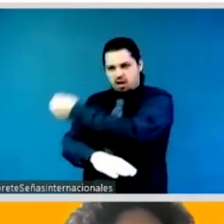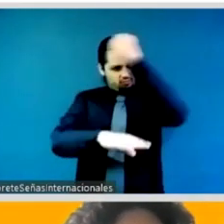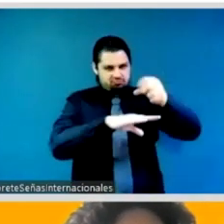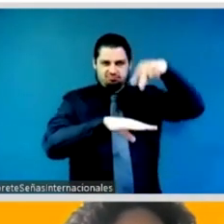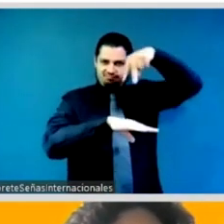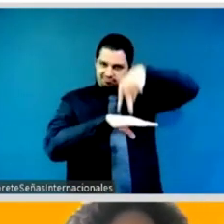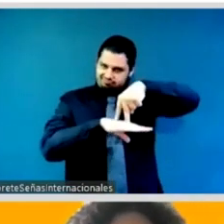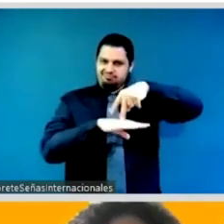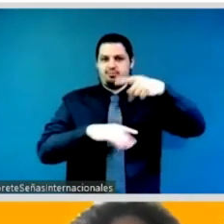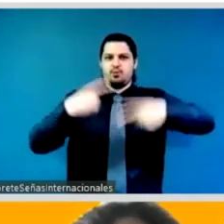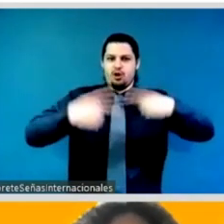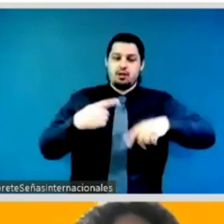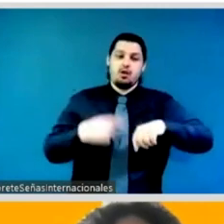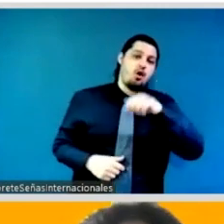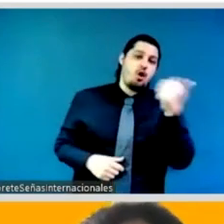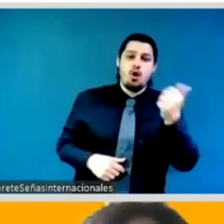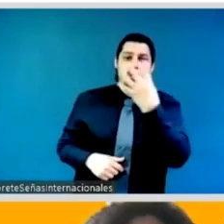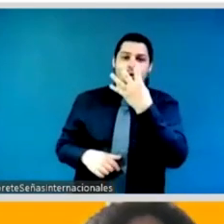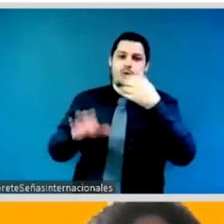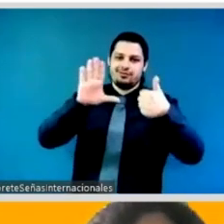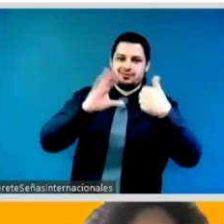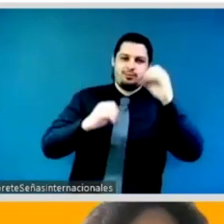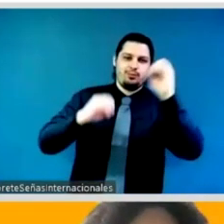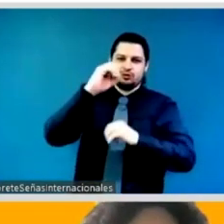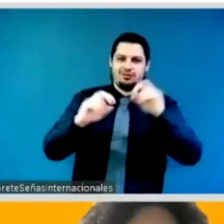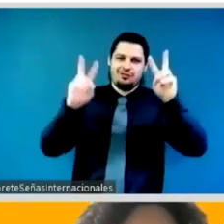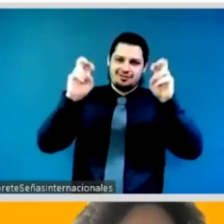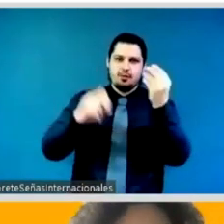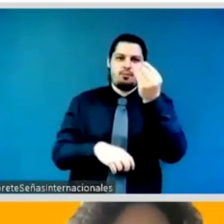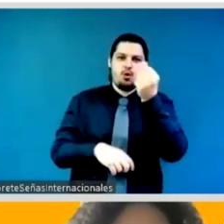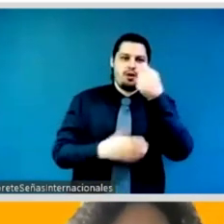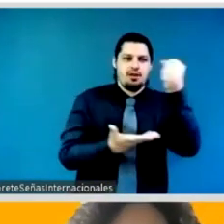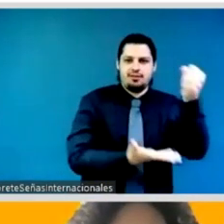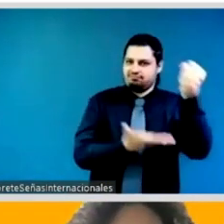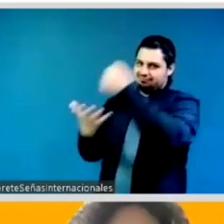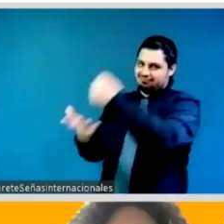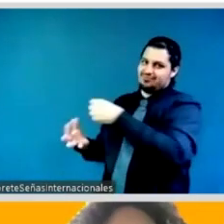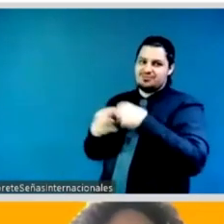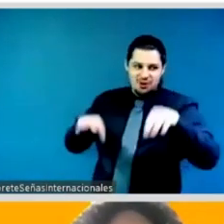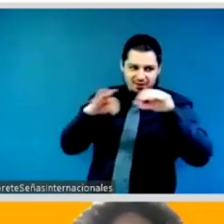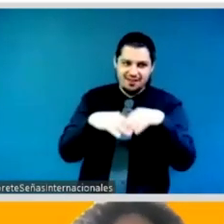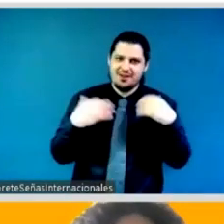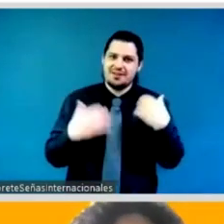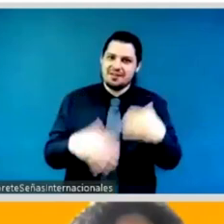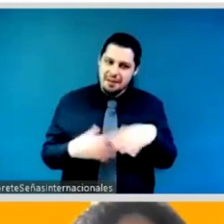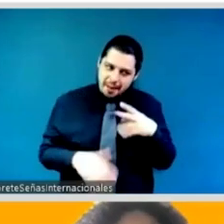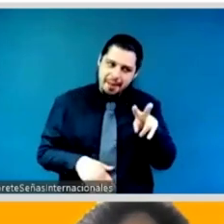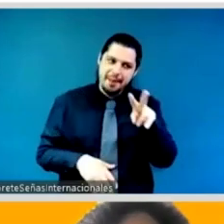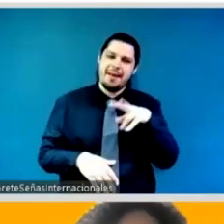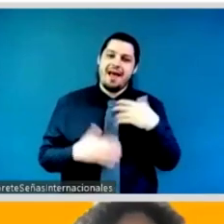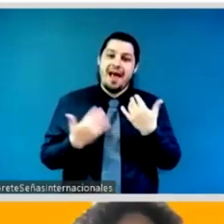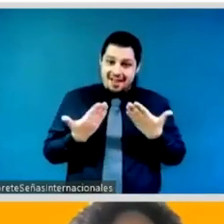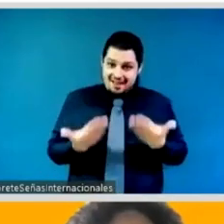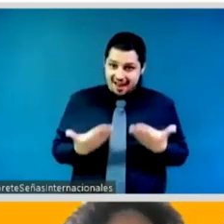as after this and between now and the Paris forum we'll see increased commitments around promoting